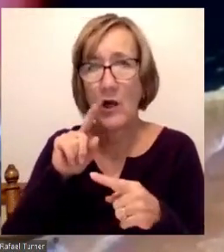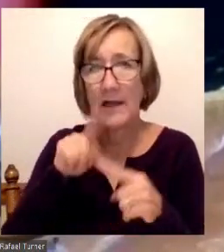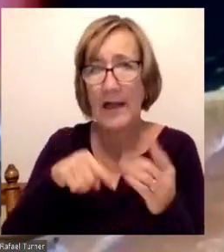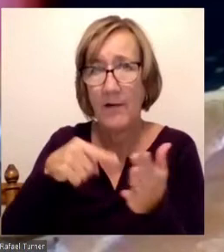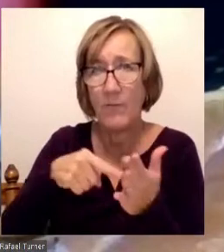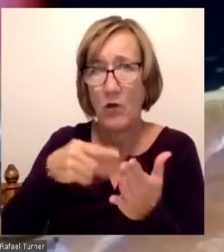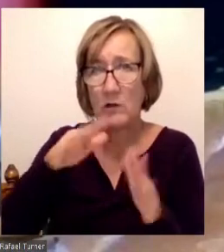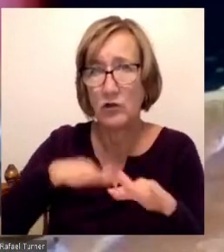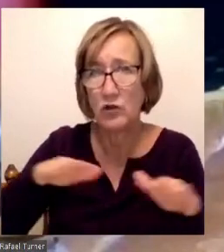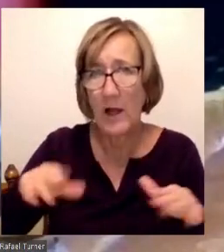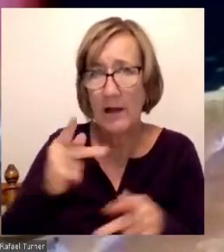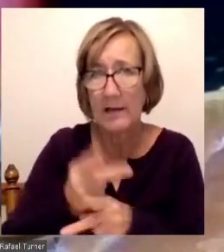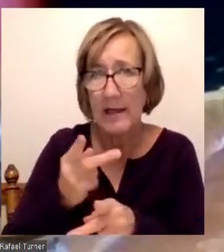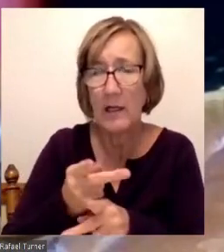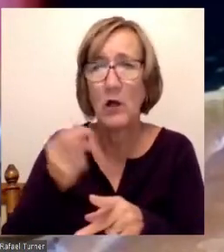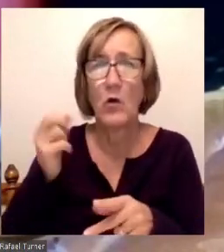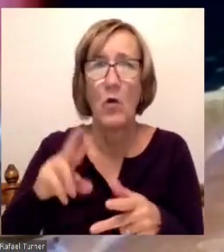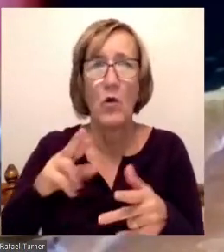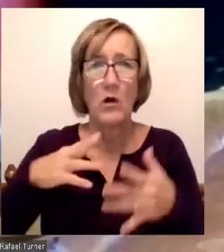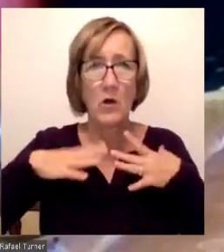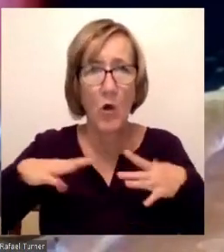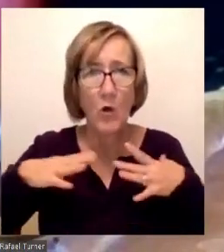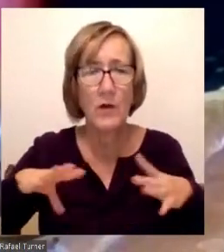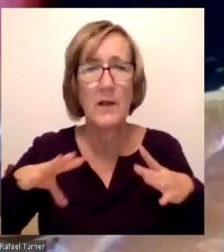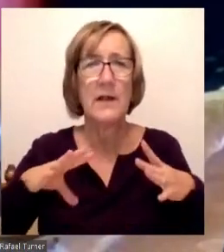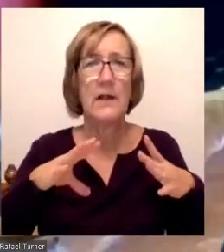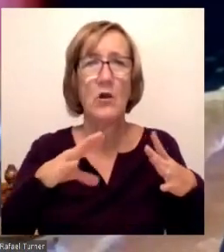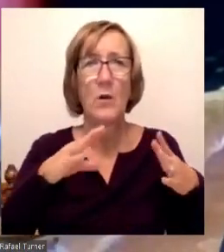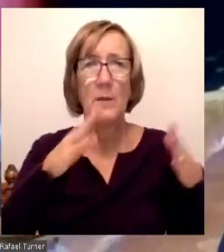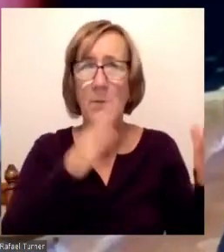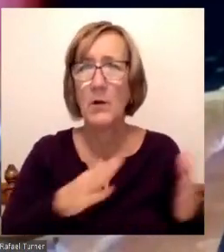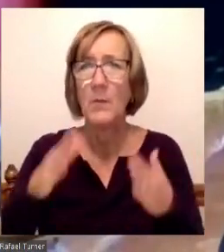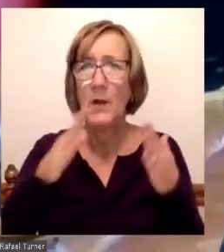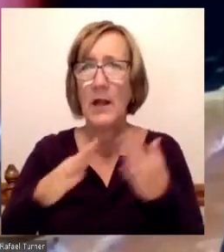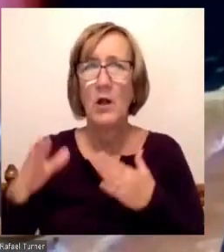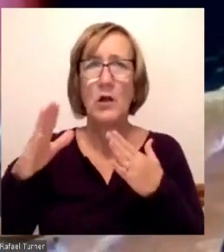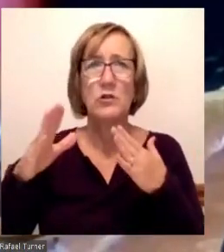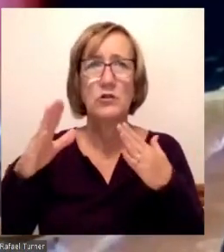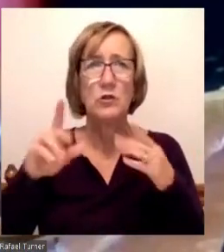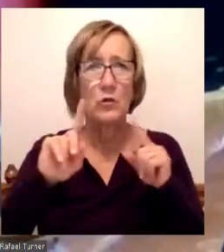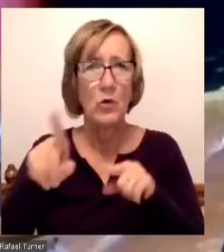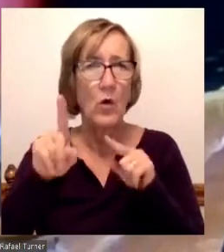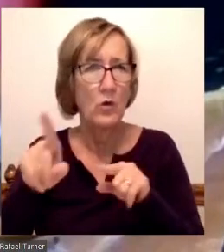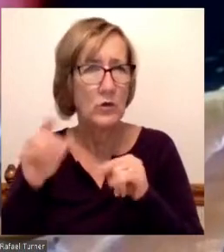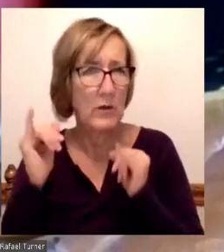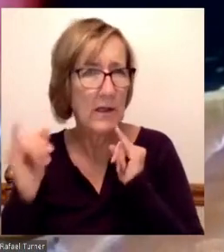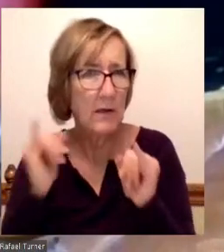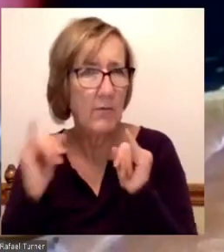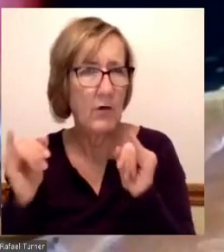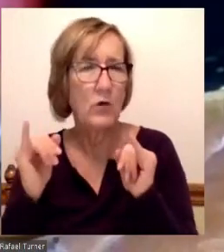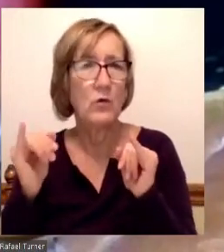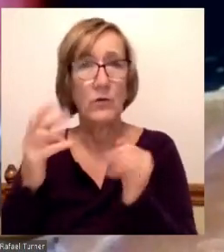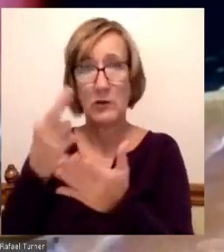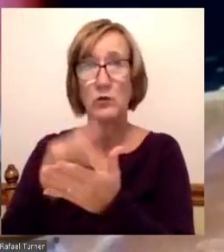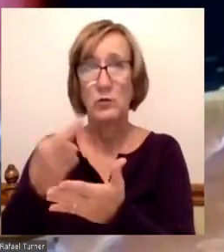needs like clothing or being prepared to go into an interview right there as a resource on campus for our